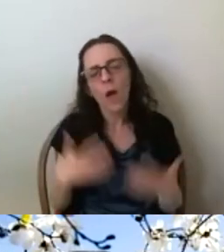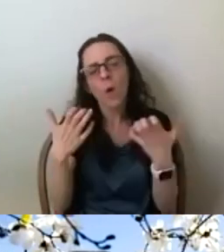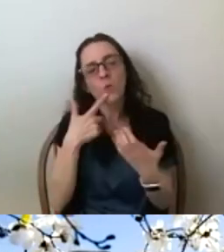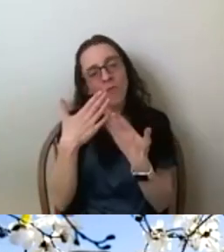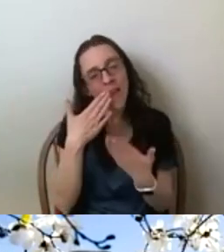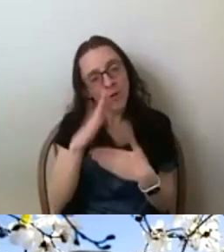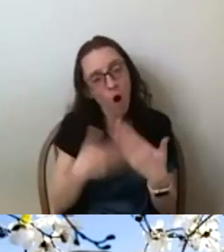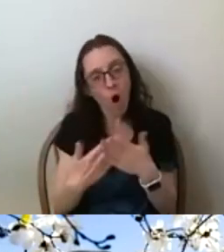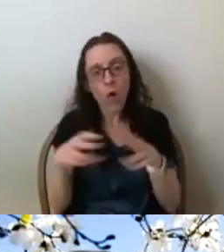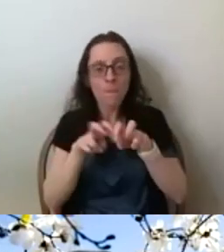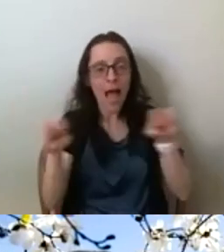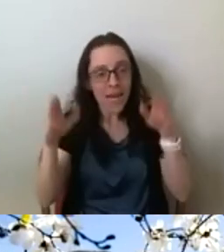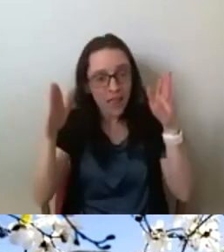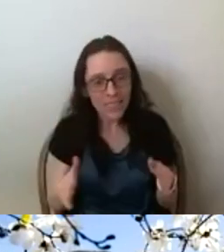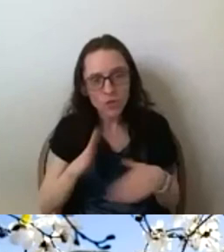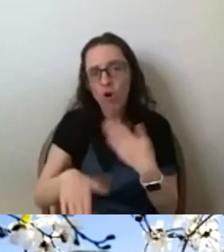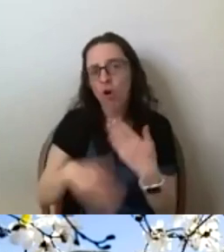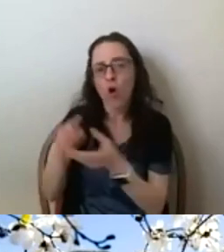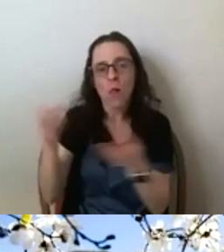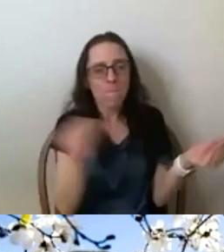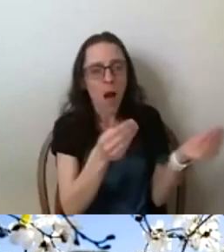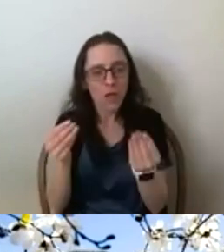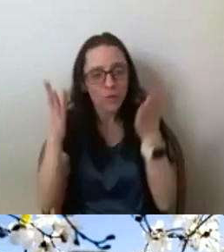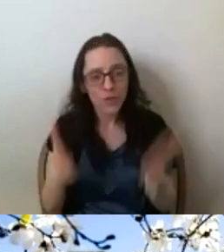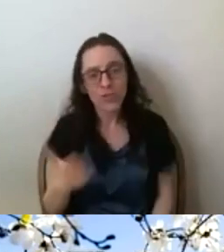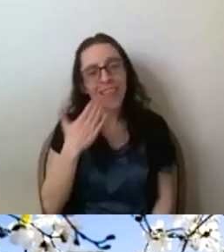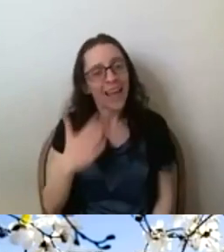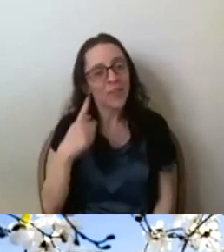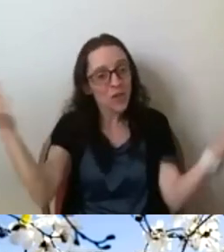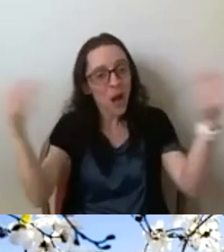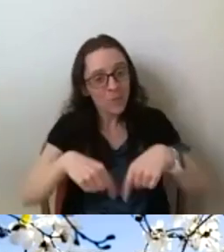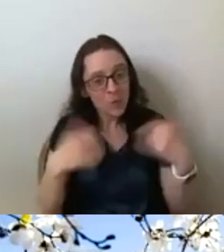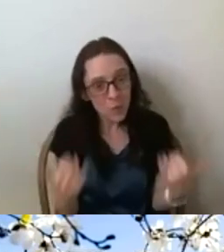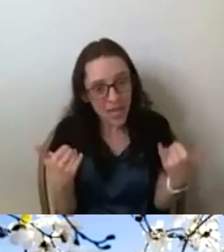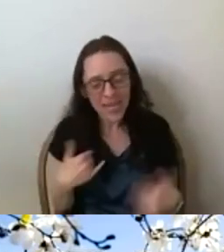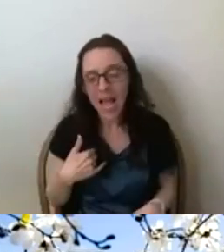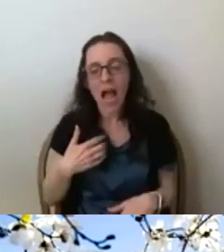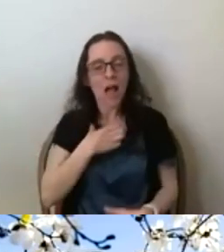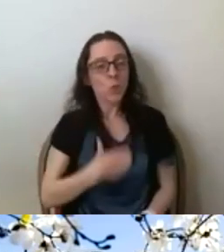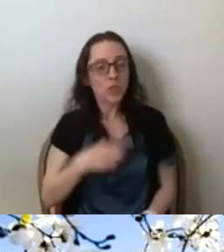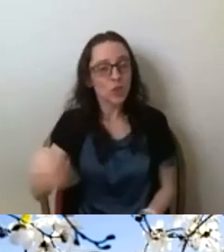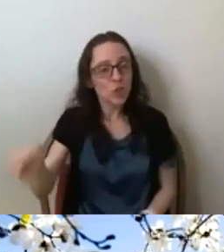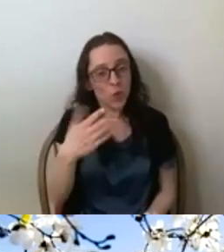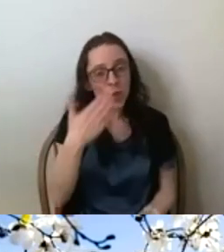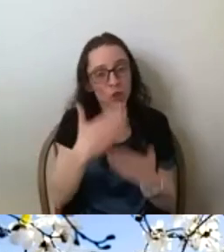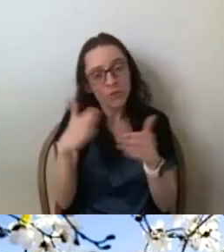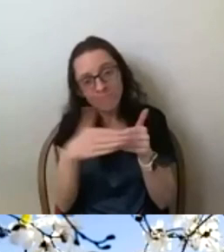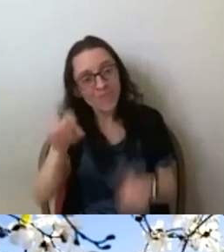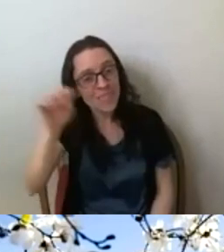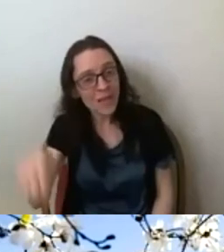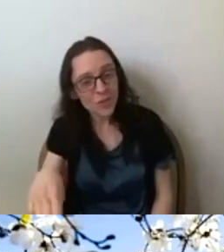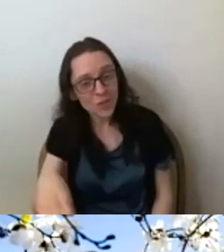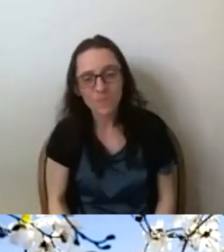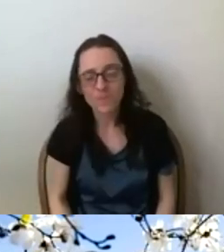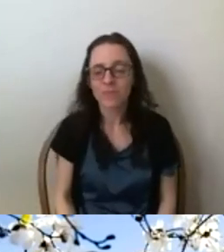all the moderators for coming together today and wish all of you a good rest of the semester, wish all of us, um, that